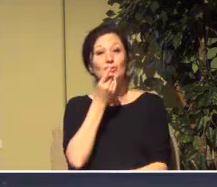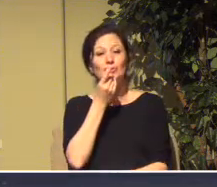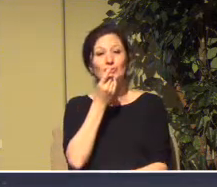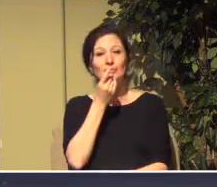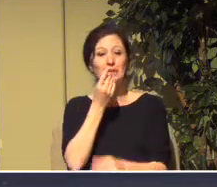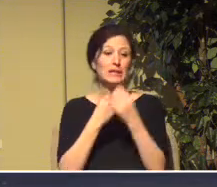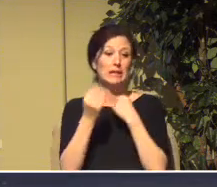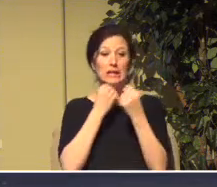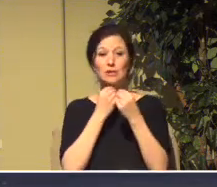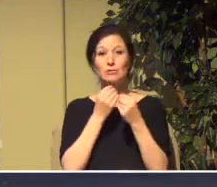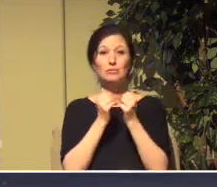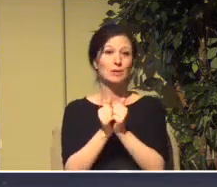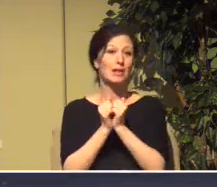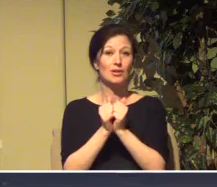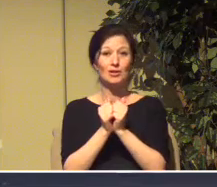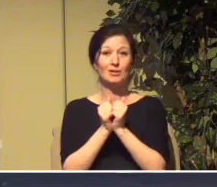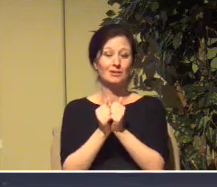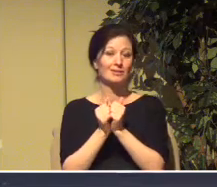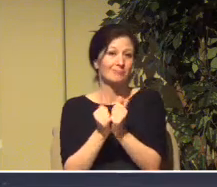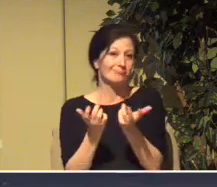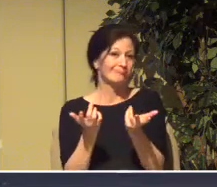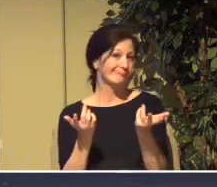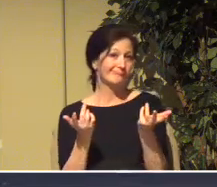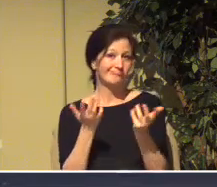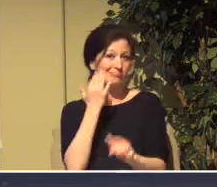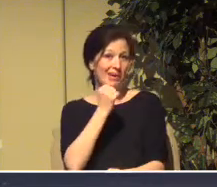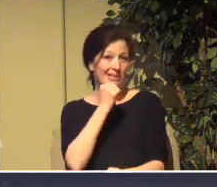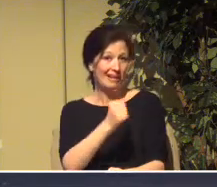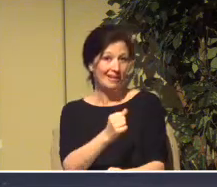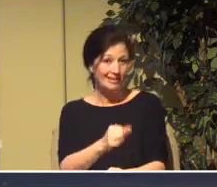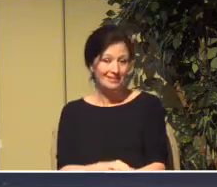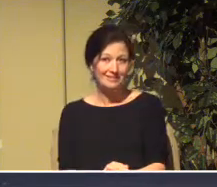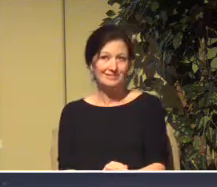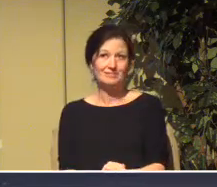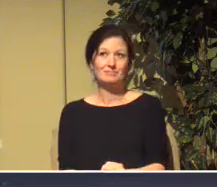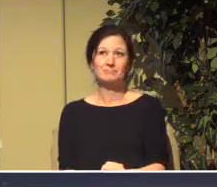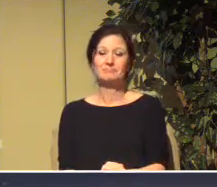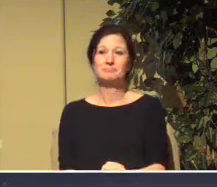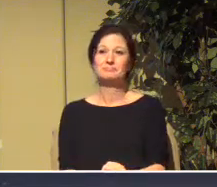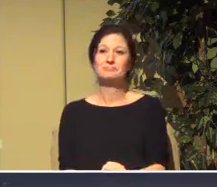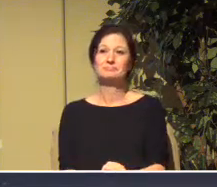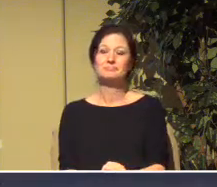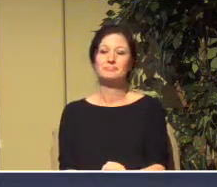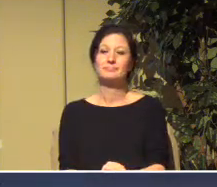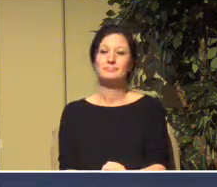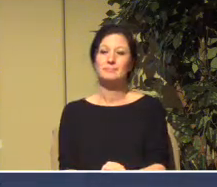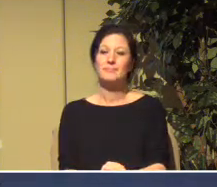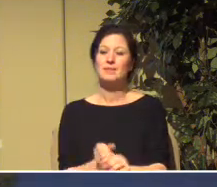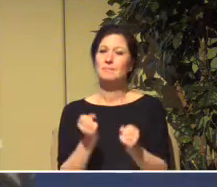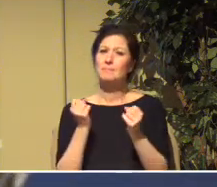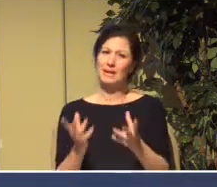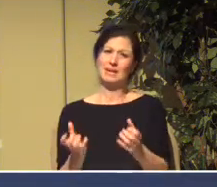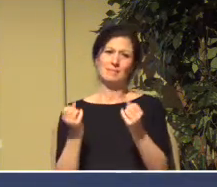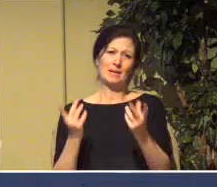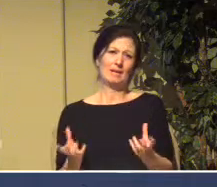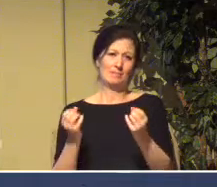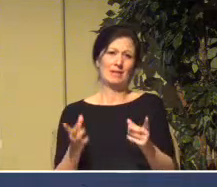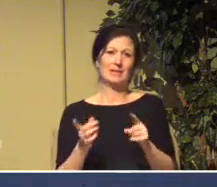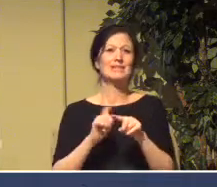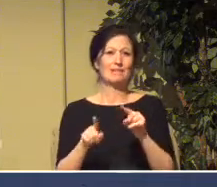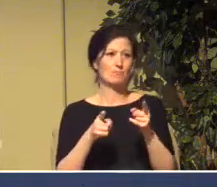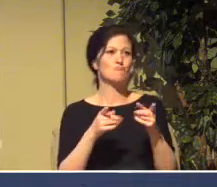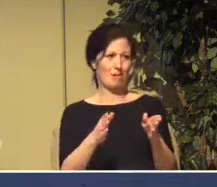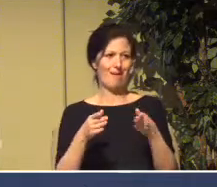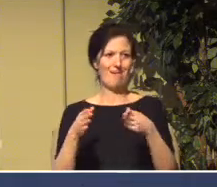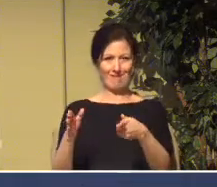eat together on a video conferencing. There are ways to do things.